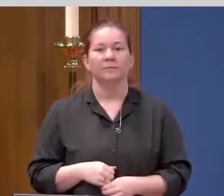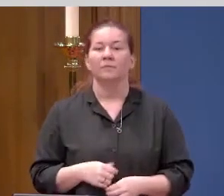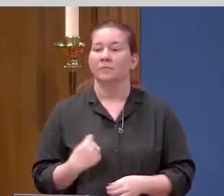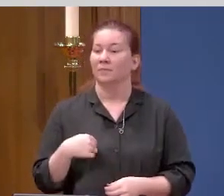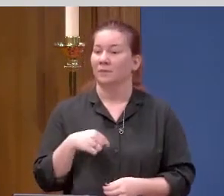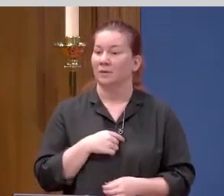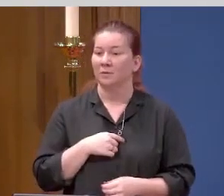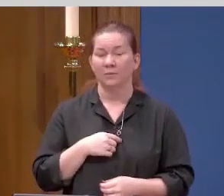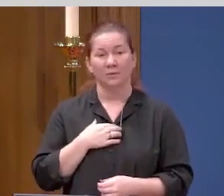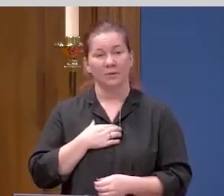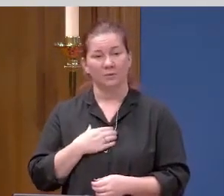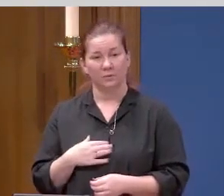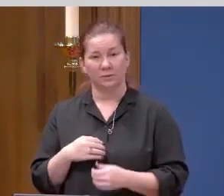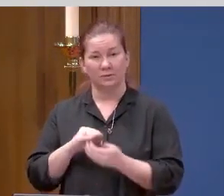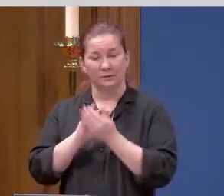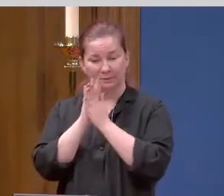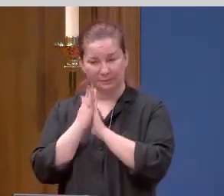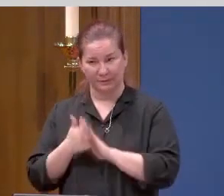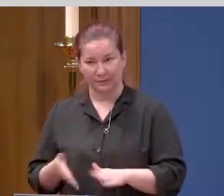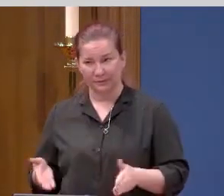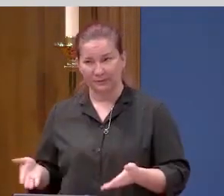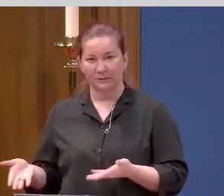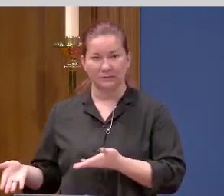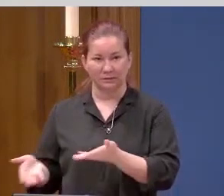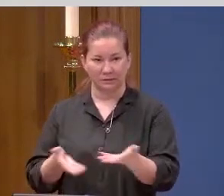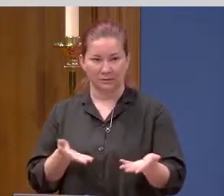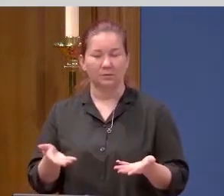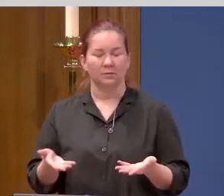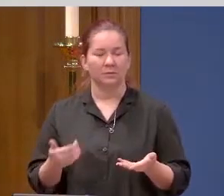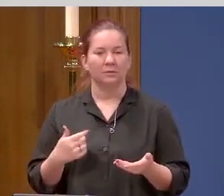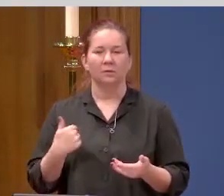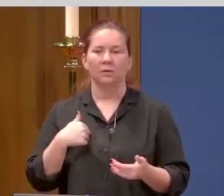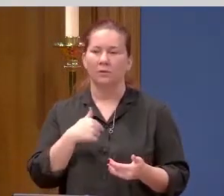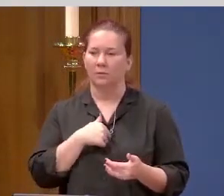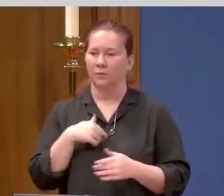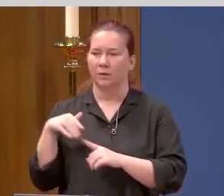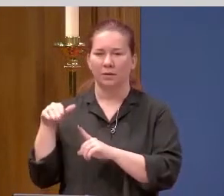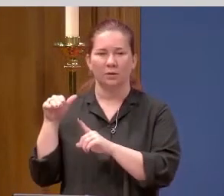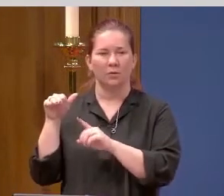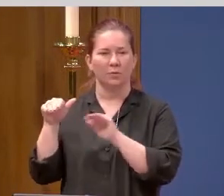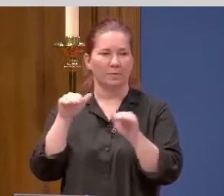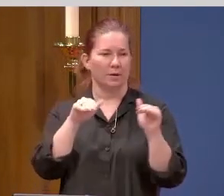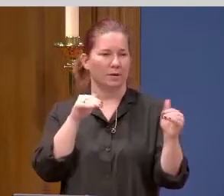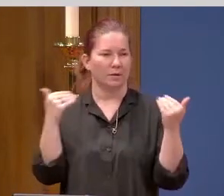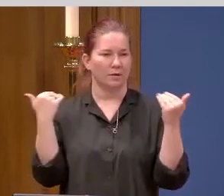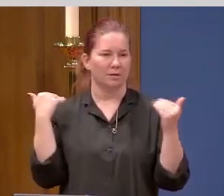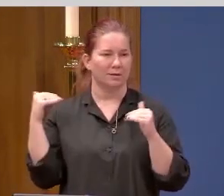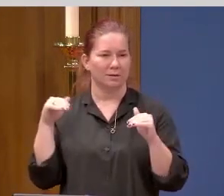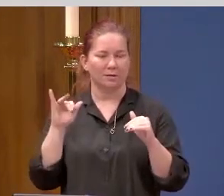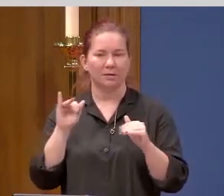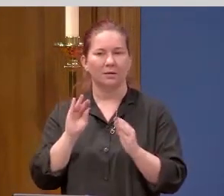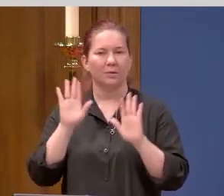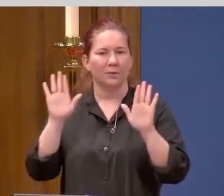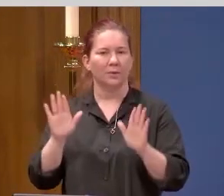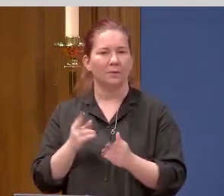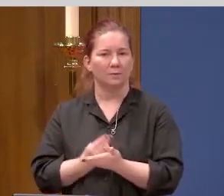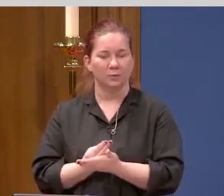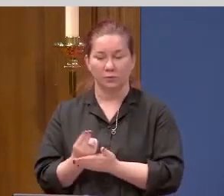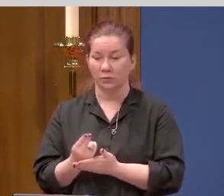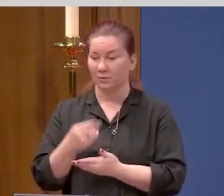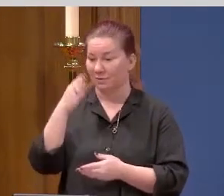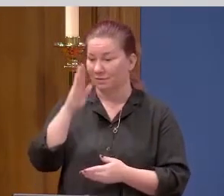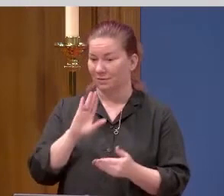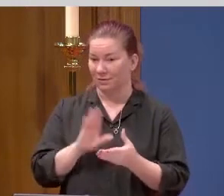God's peace. And when we do, we're reminding each other of the wonderful truth that